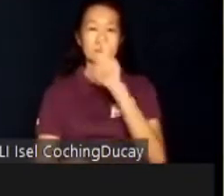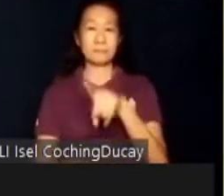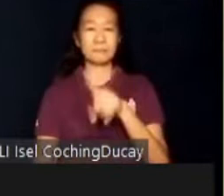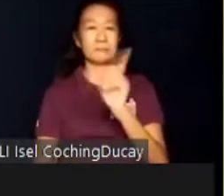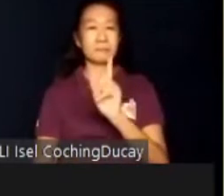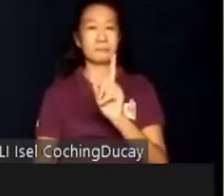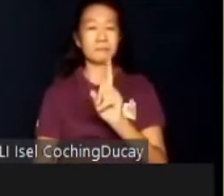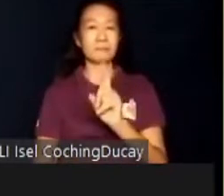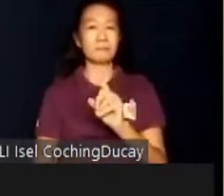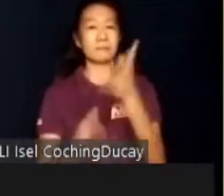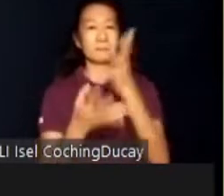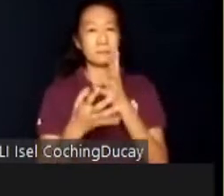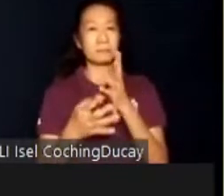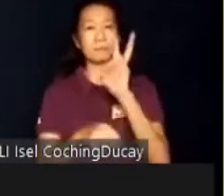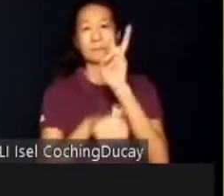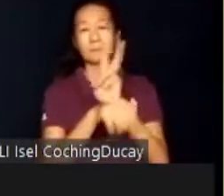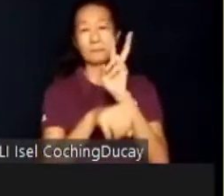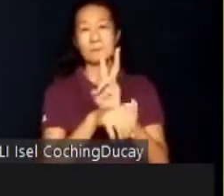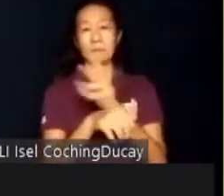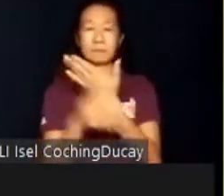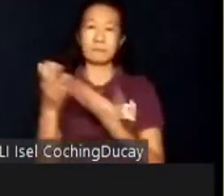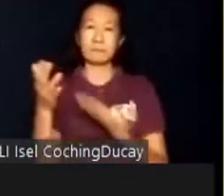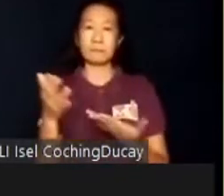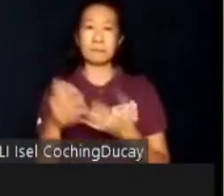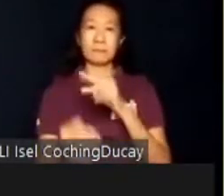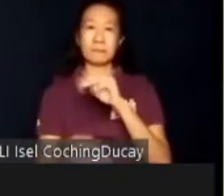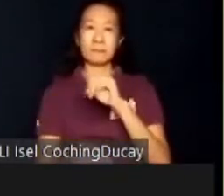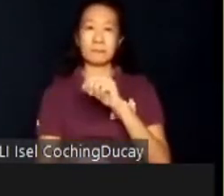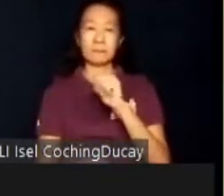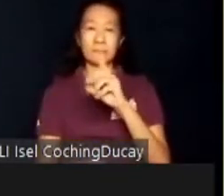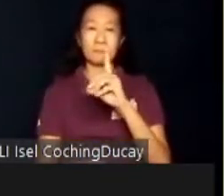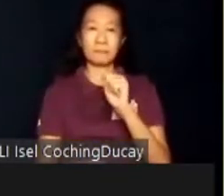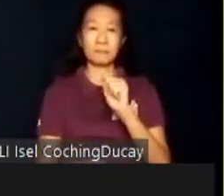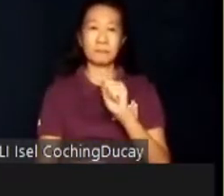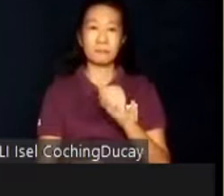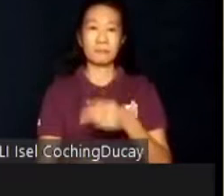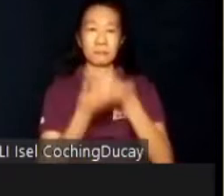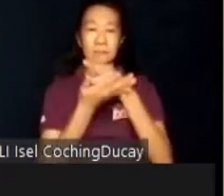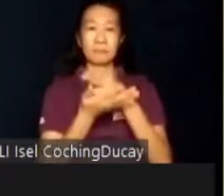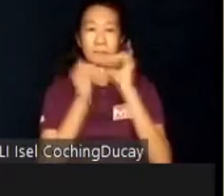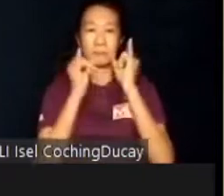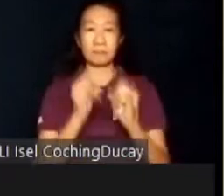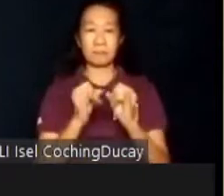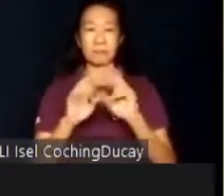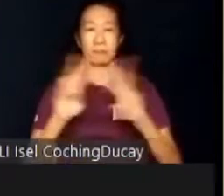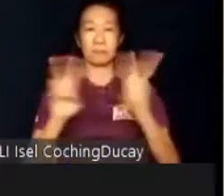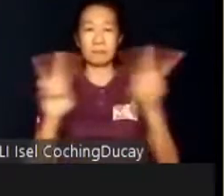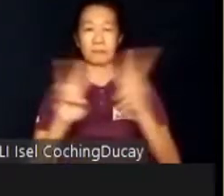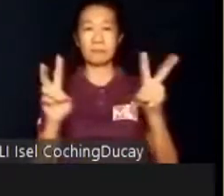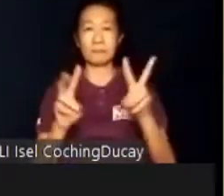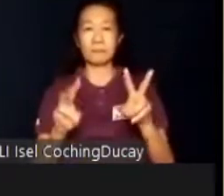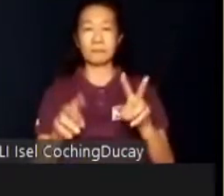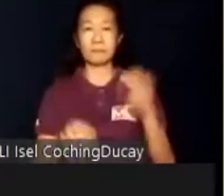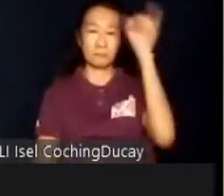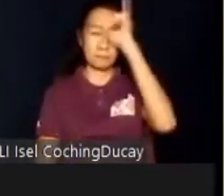To help identify the student's various types of intelligence